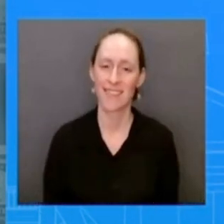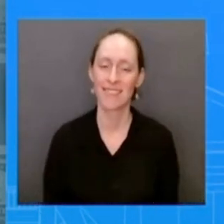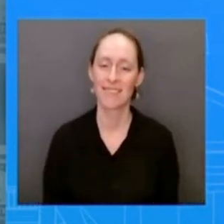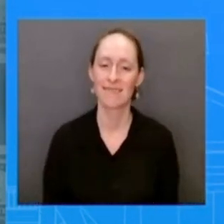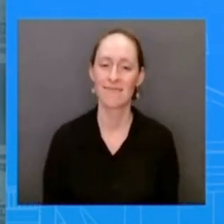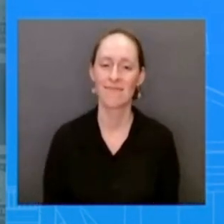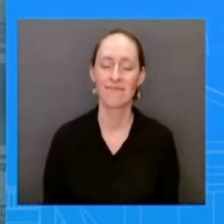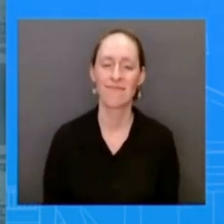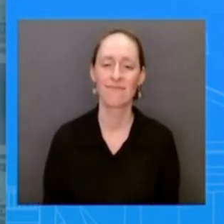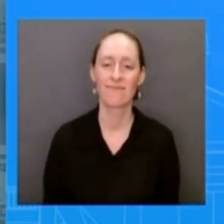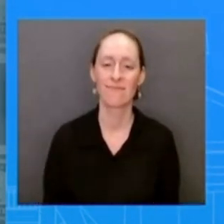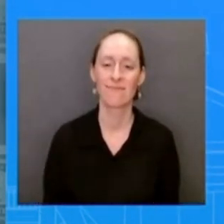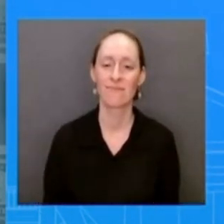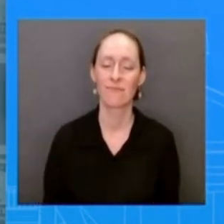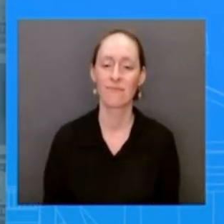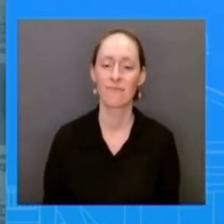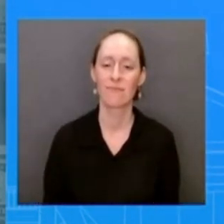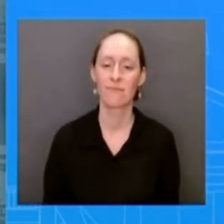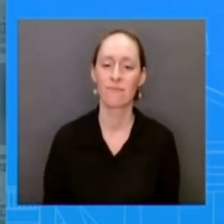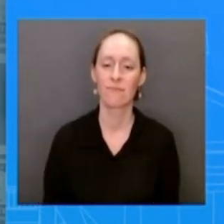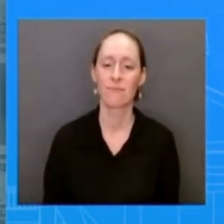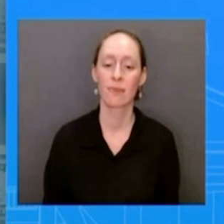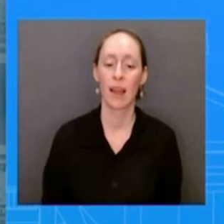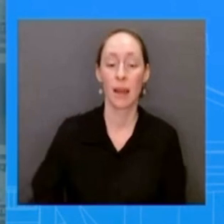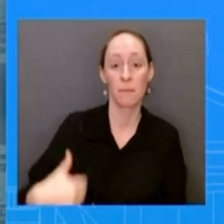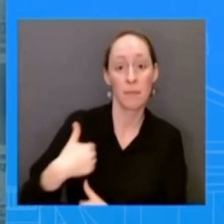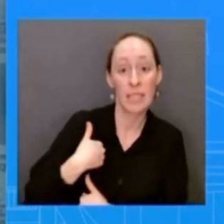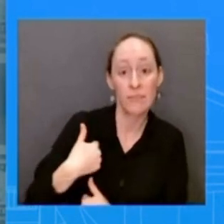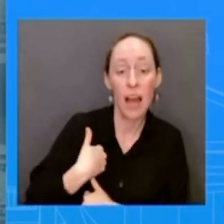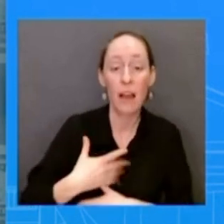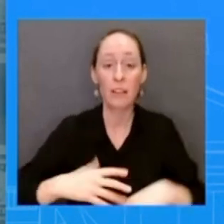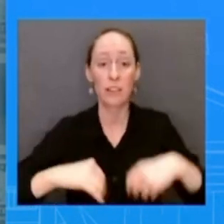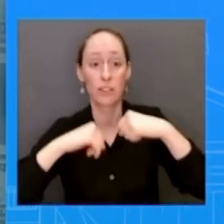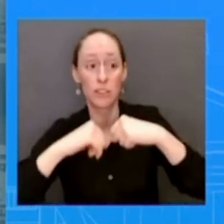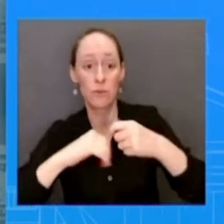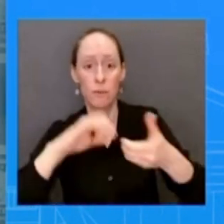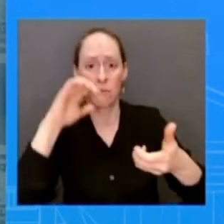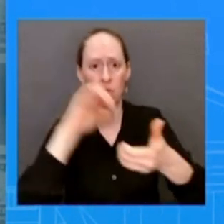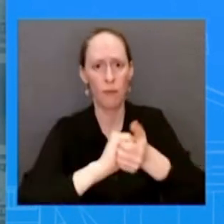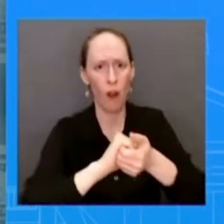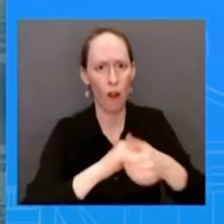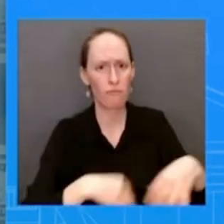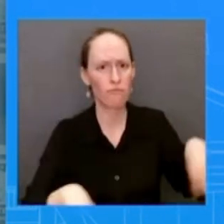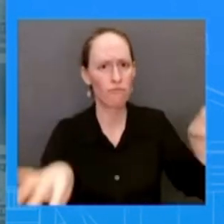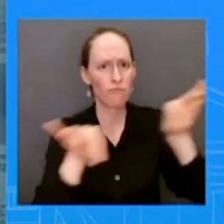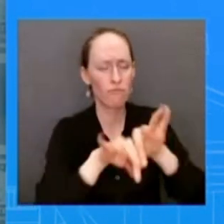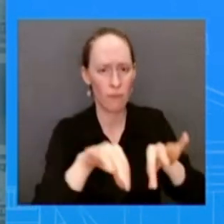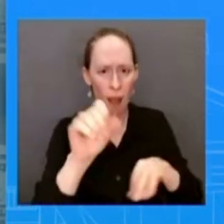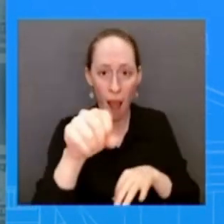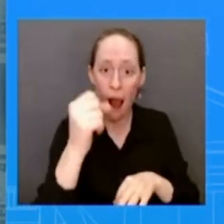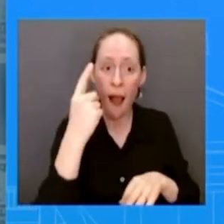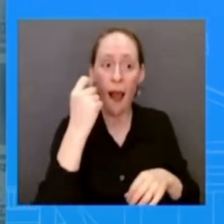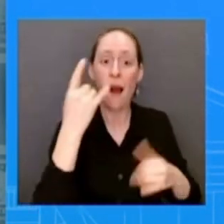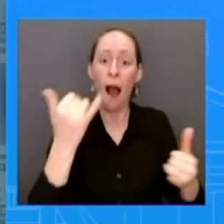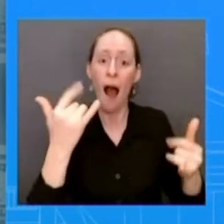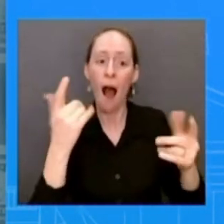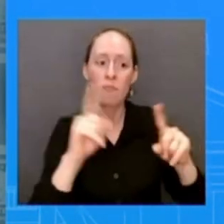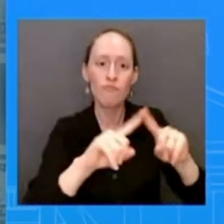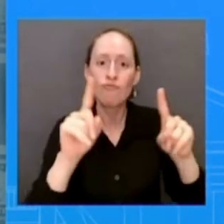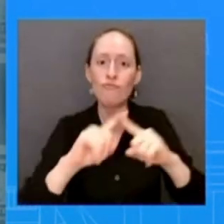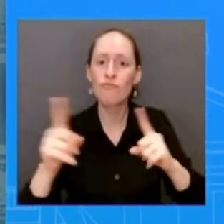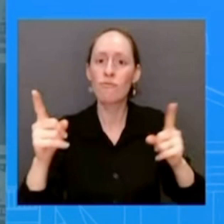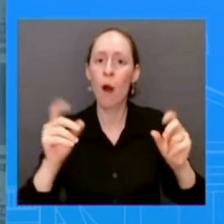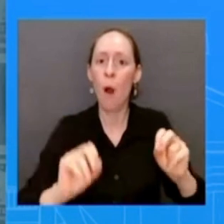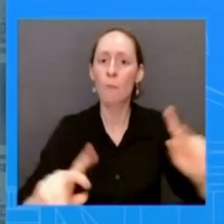it has grown into a truly global and future oriented alliance our countries also hold strong people